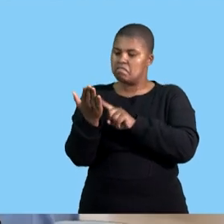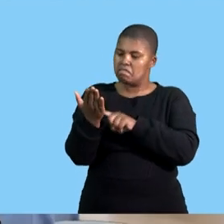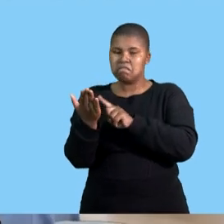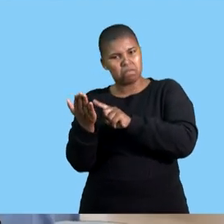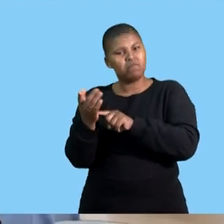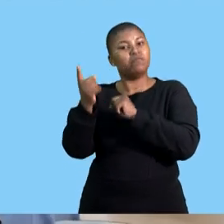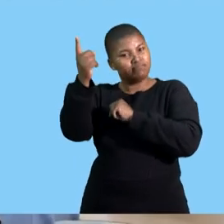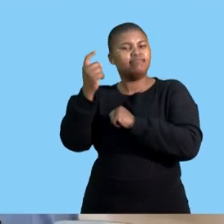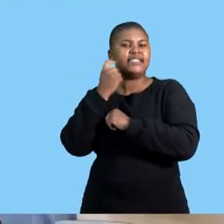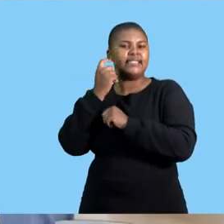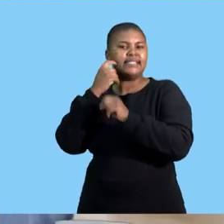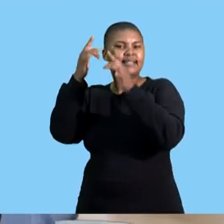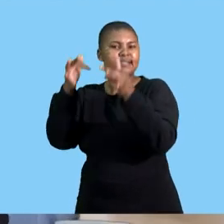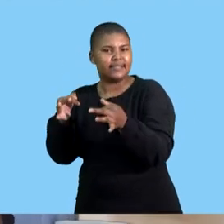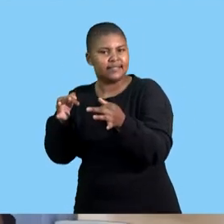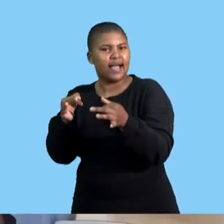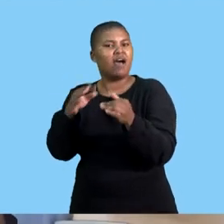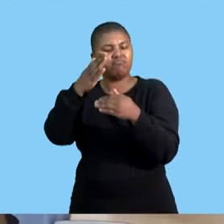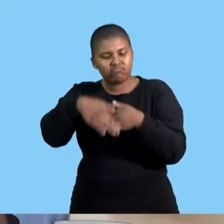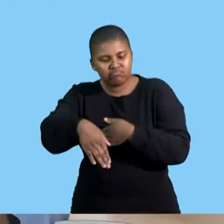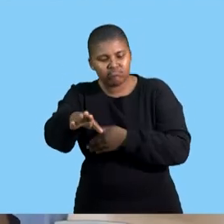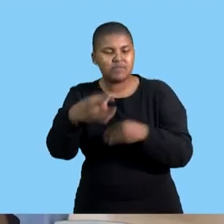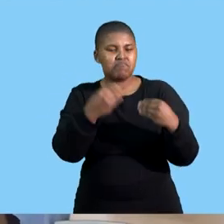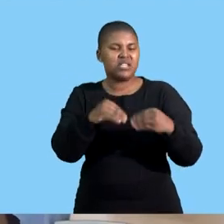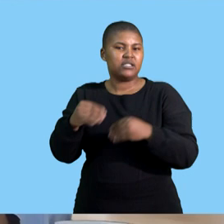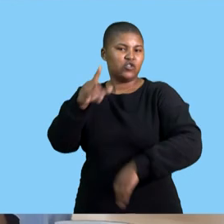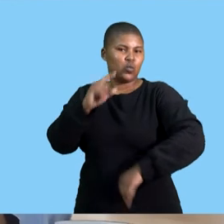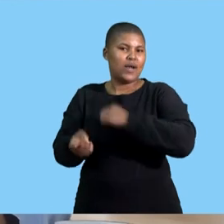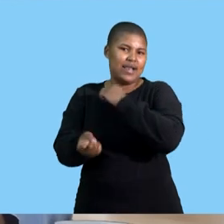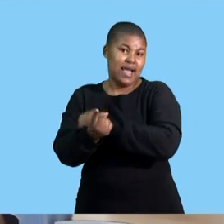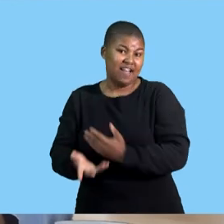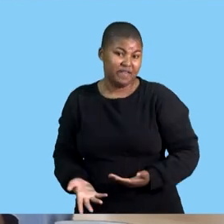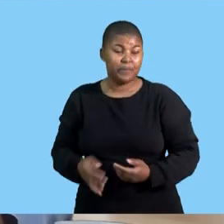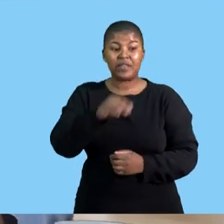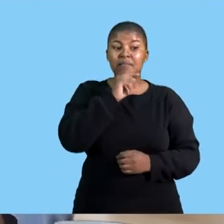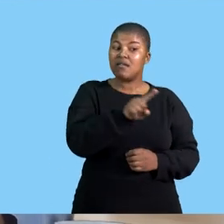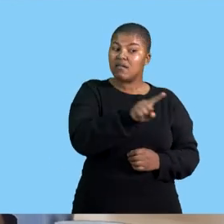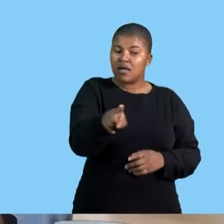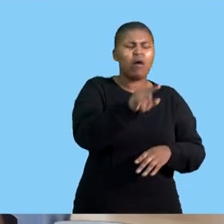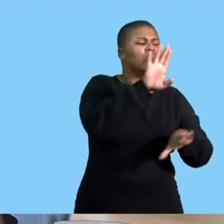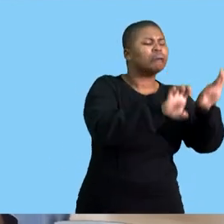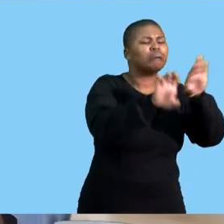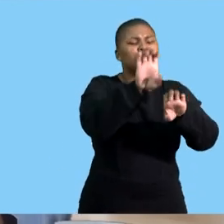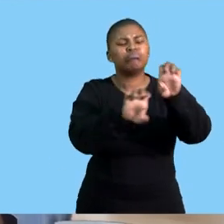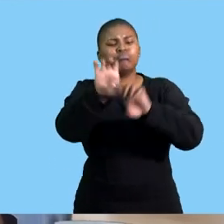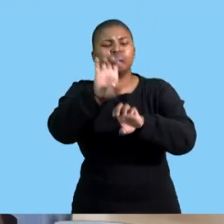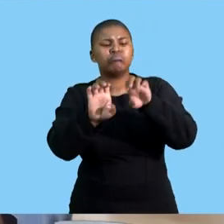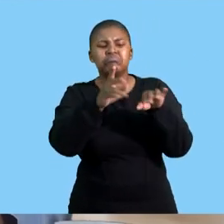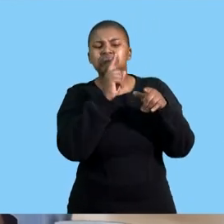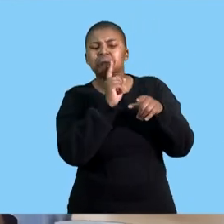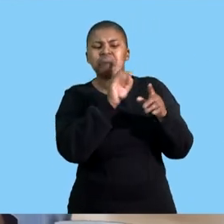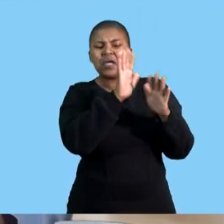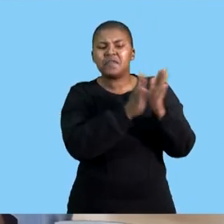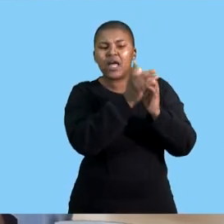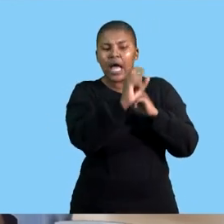for the findings and then give to management it has to do with evaluating business decisions whereby you analyze